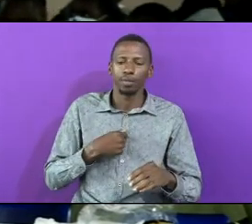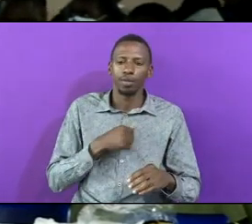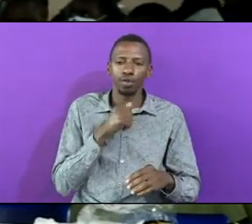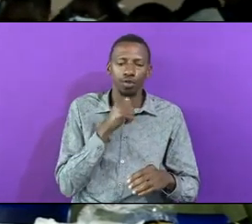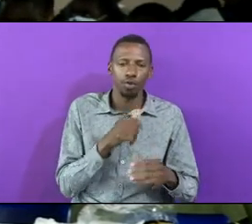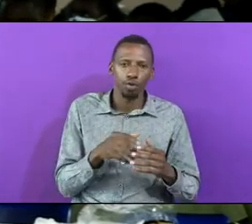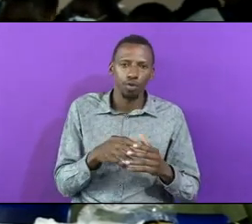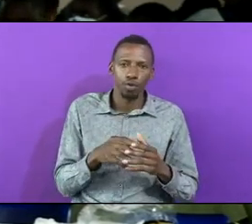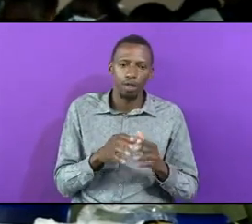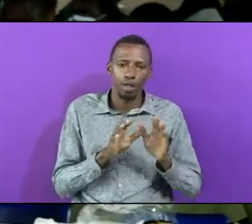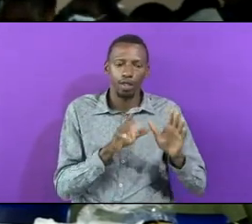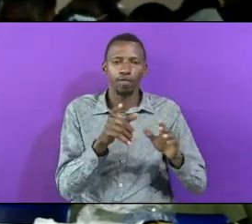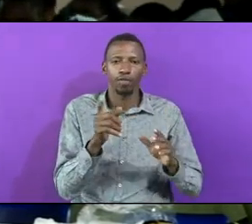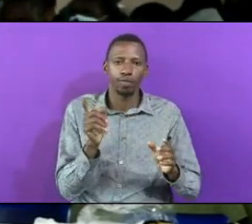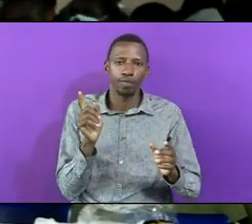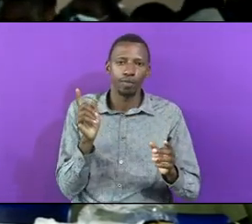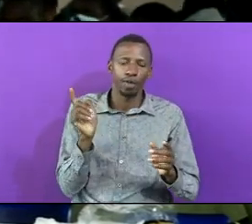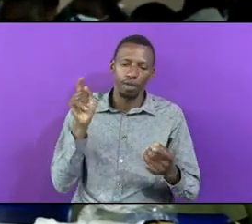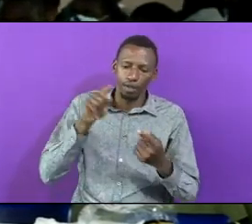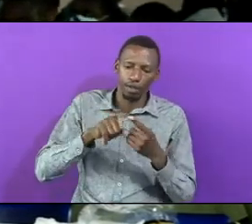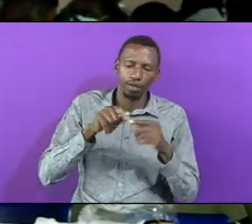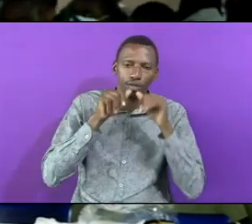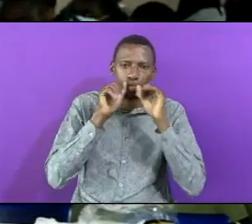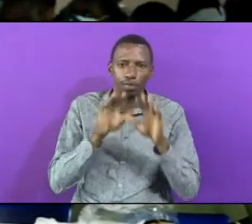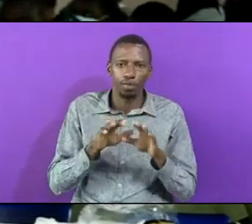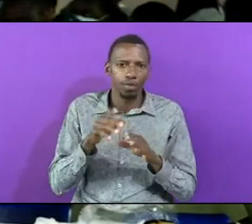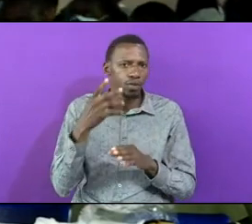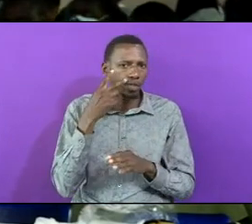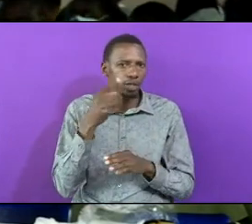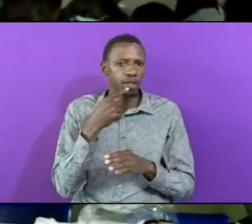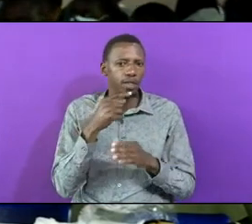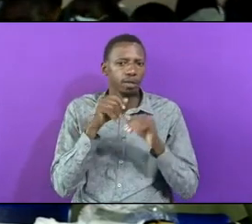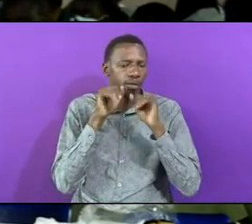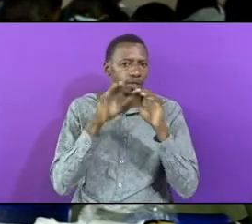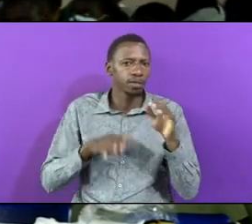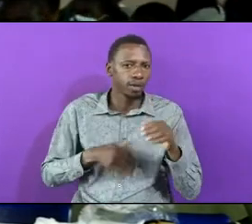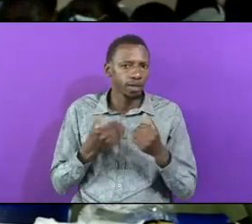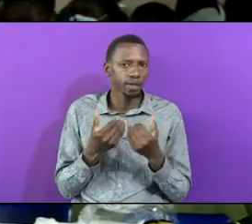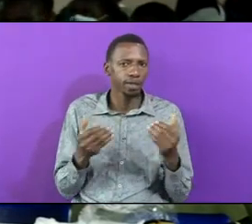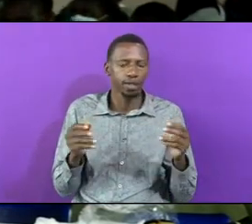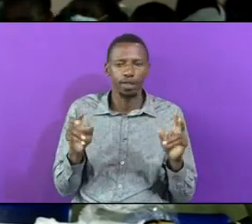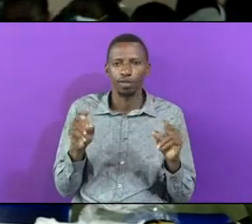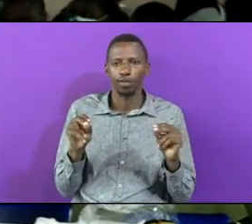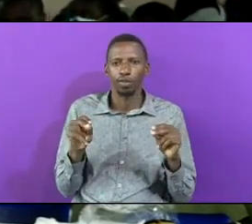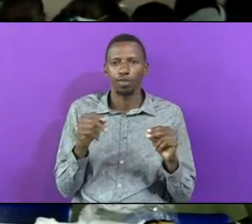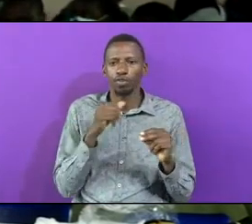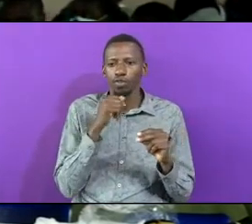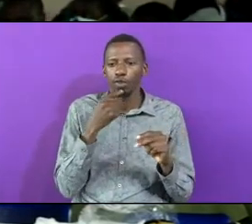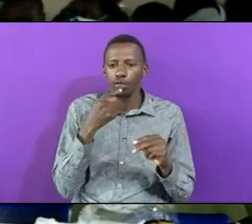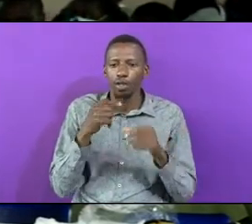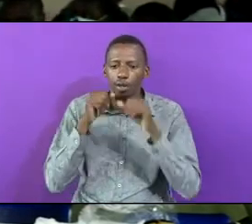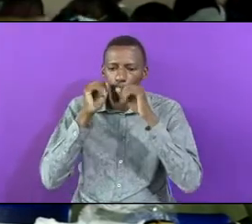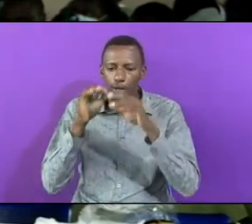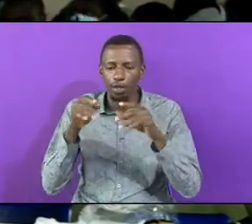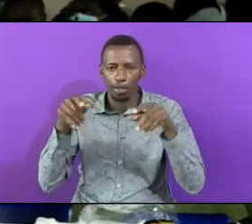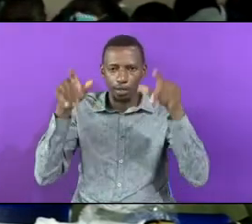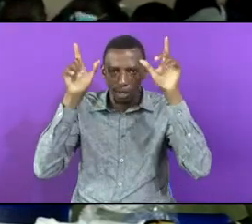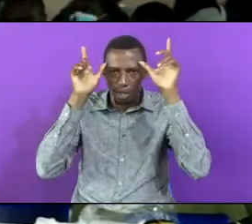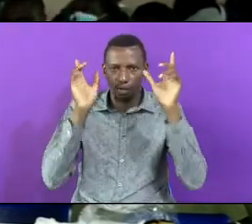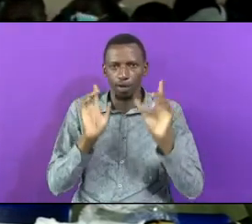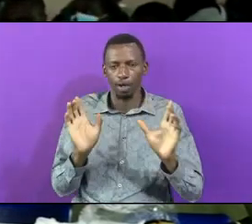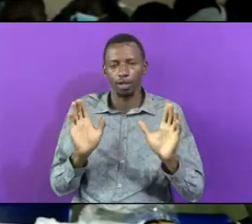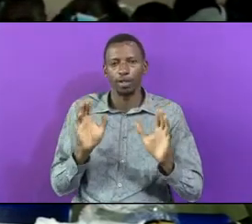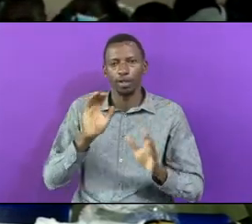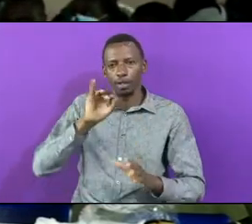You Bless Me You Realize Jacobo Is Not Saying Bless The Children He's Not Saying Bless The Cattle Jacobo Is